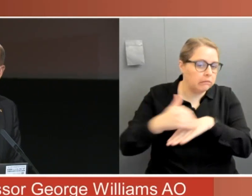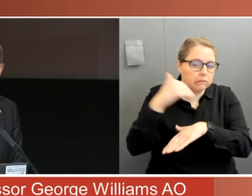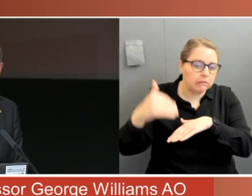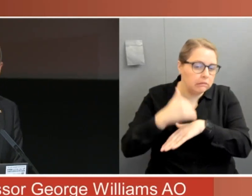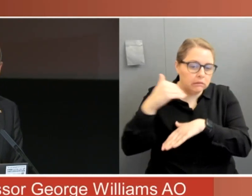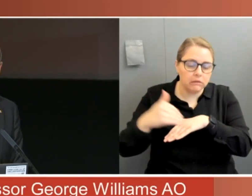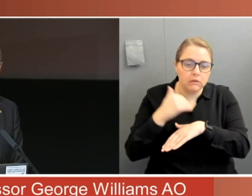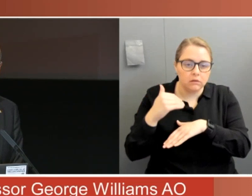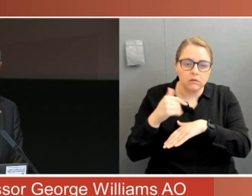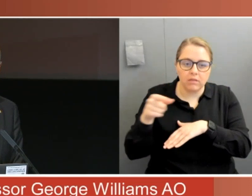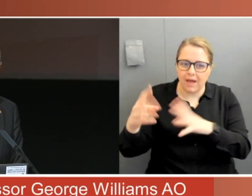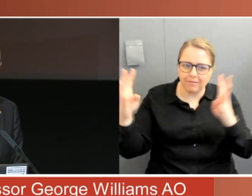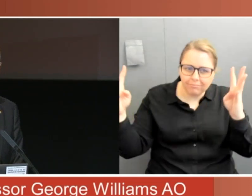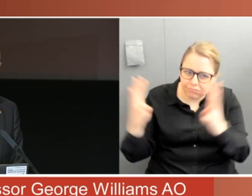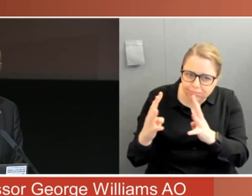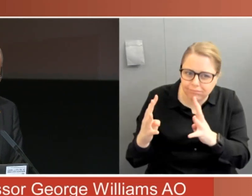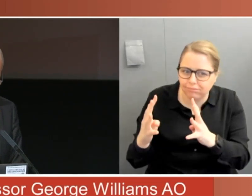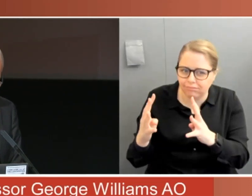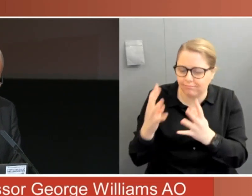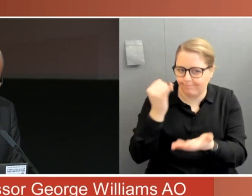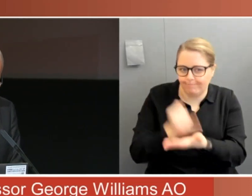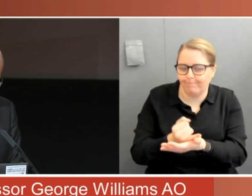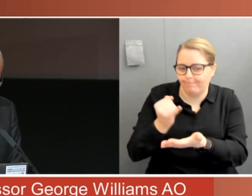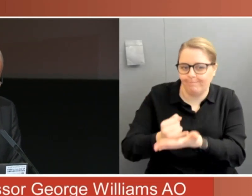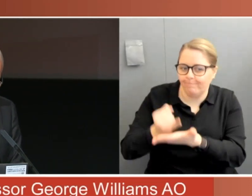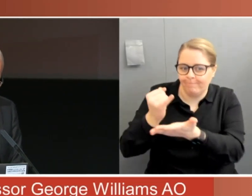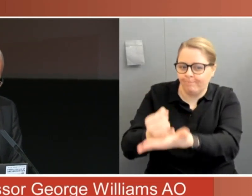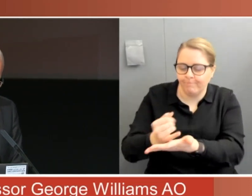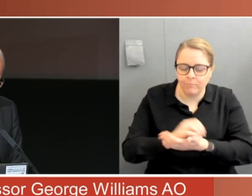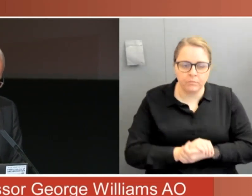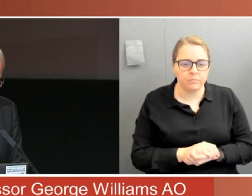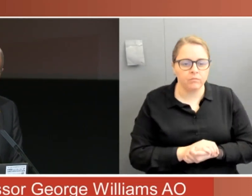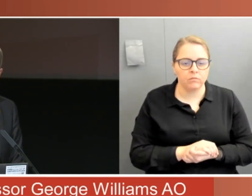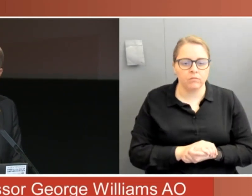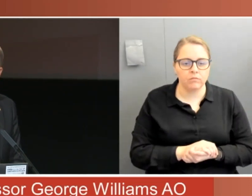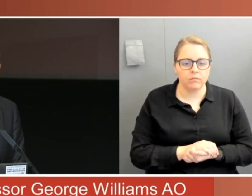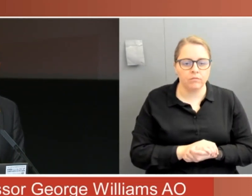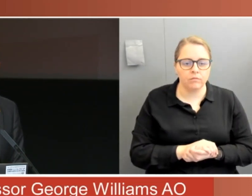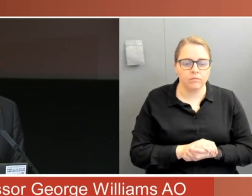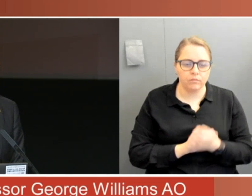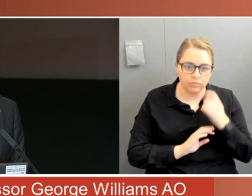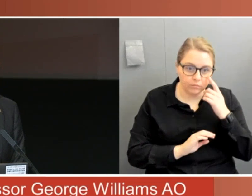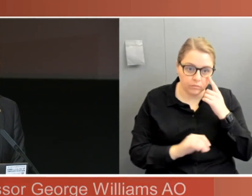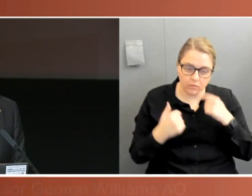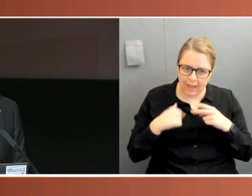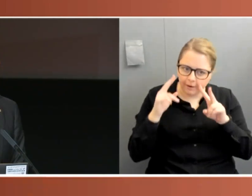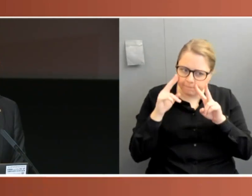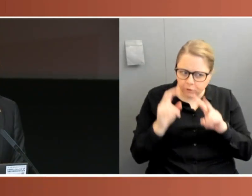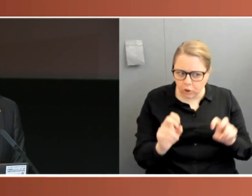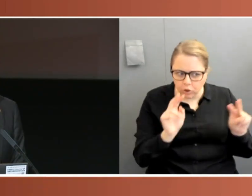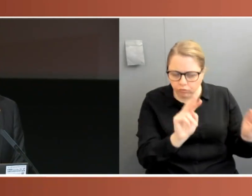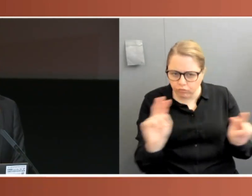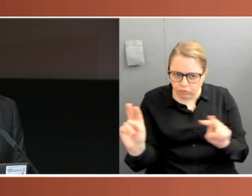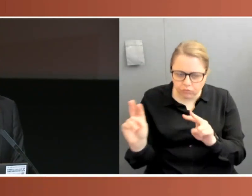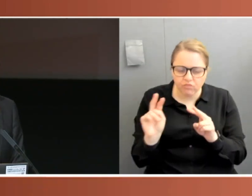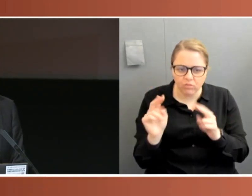of members attempting to convene the upper house for a sitting. What our research also shows is that this record